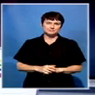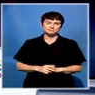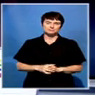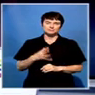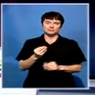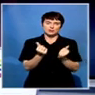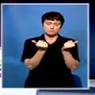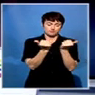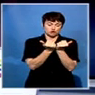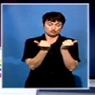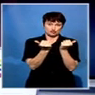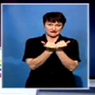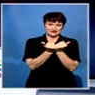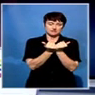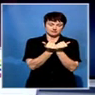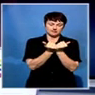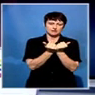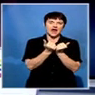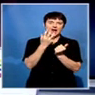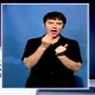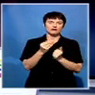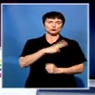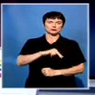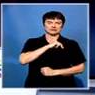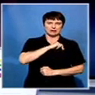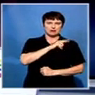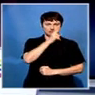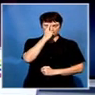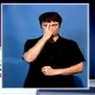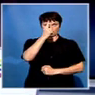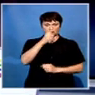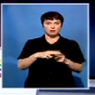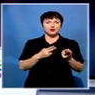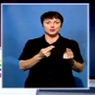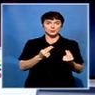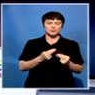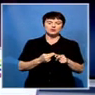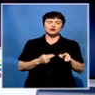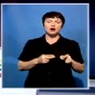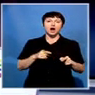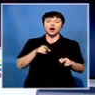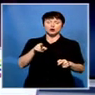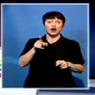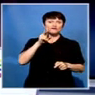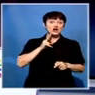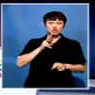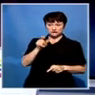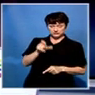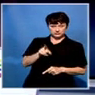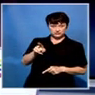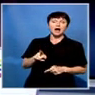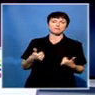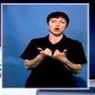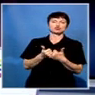A bursary scheme offered to virgin maidens in KwaZulu-Natal. The Democratic Alliance has lodged a complaint with the Human Rights